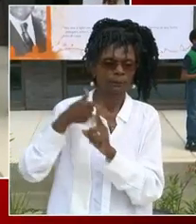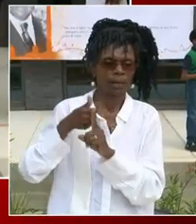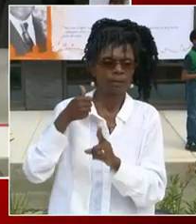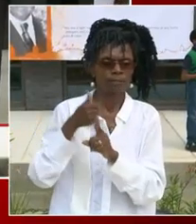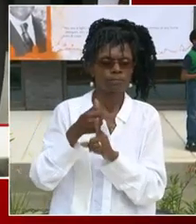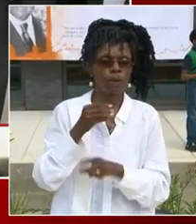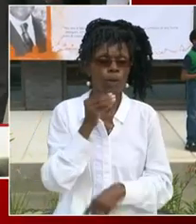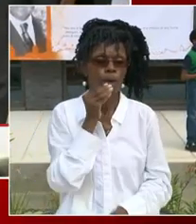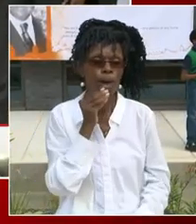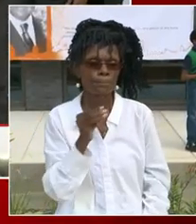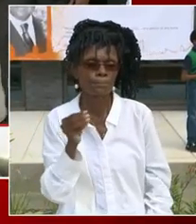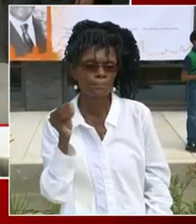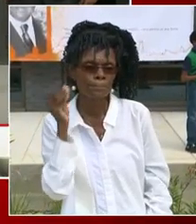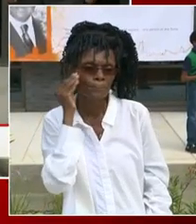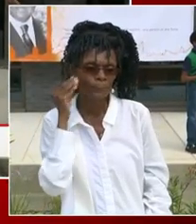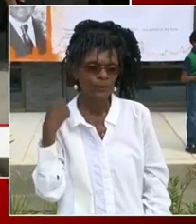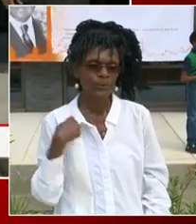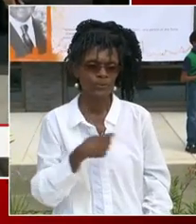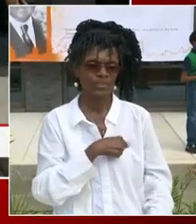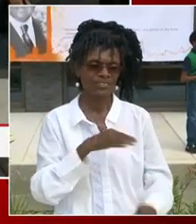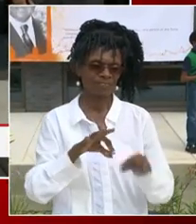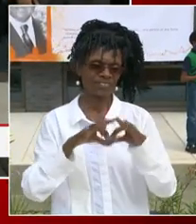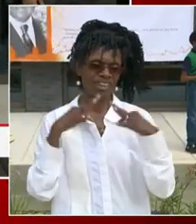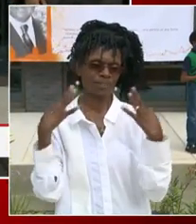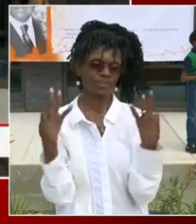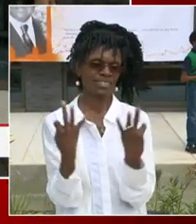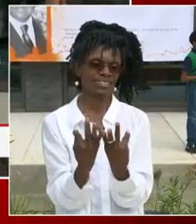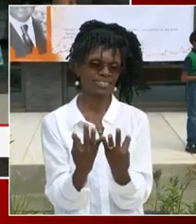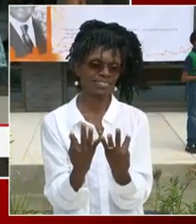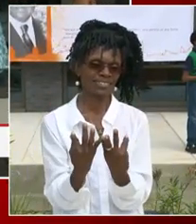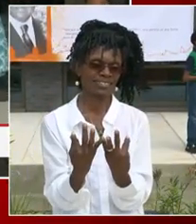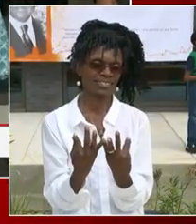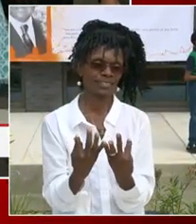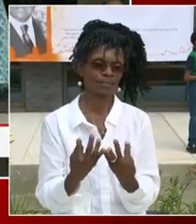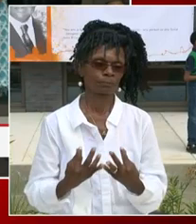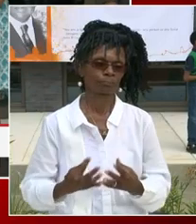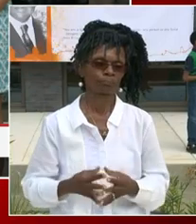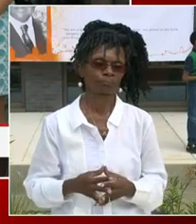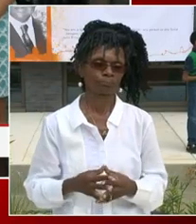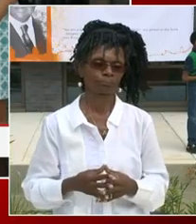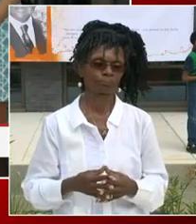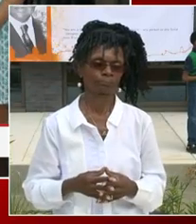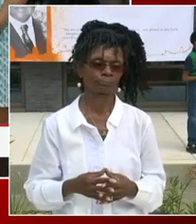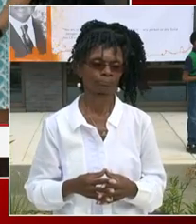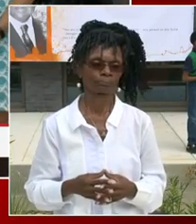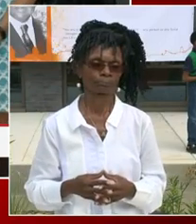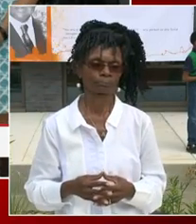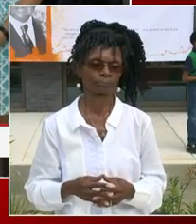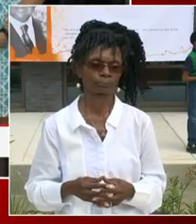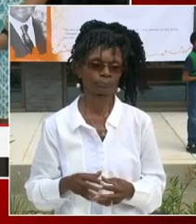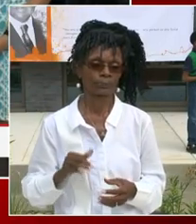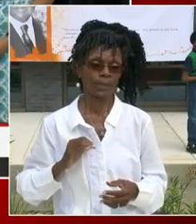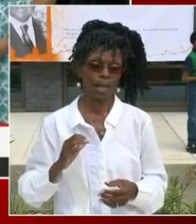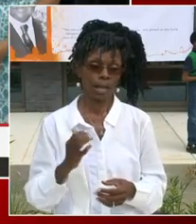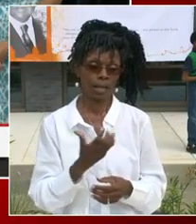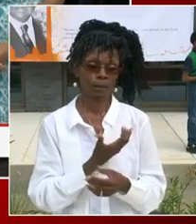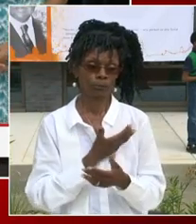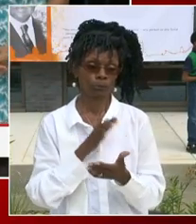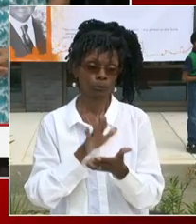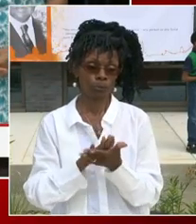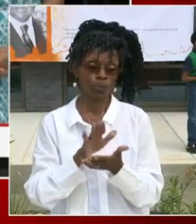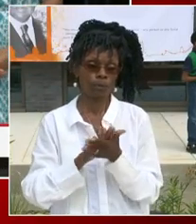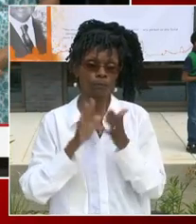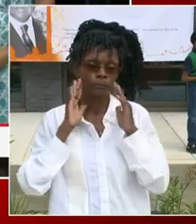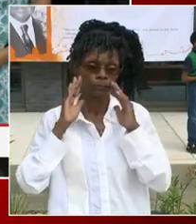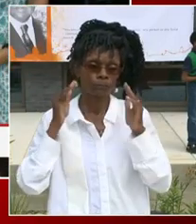As a DCPS school-wide enrichment model school, being in a cutting-edge, net-zero school will present even more